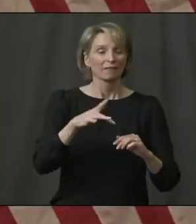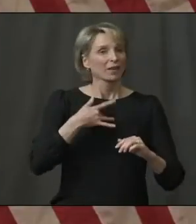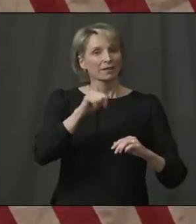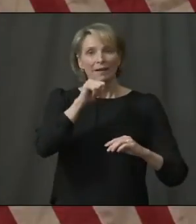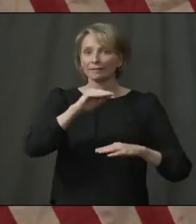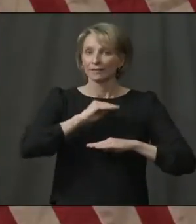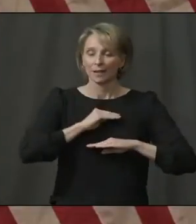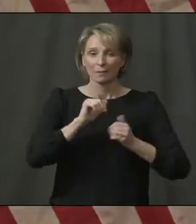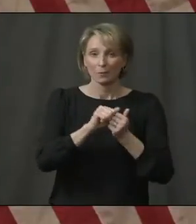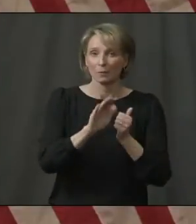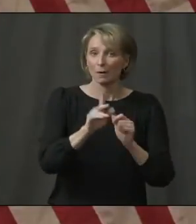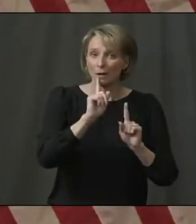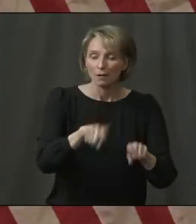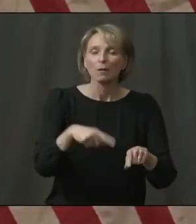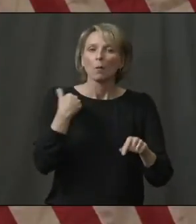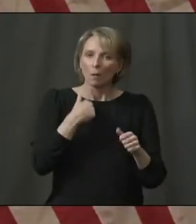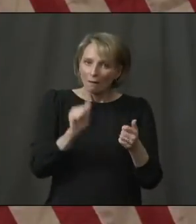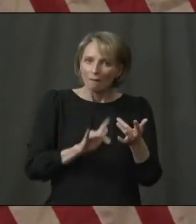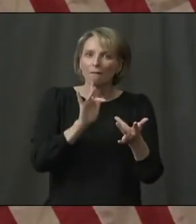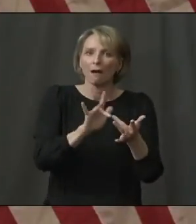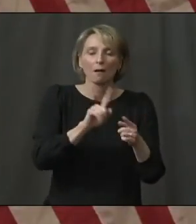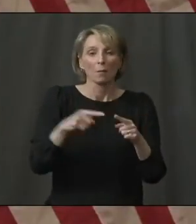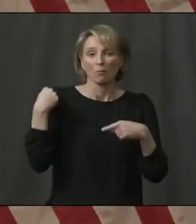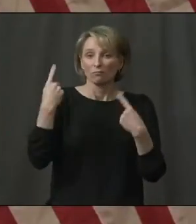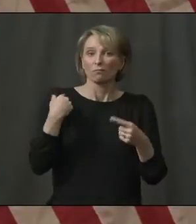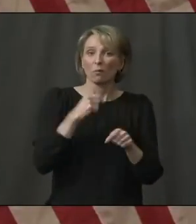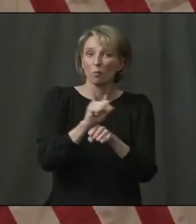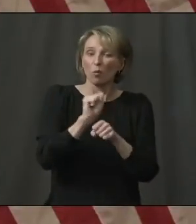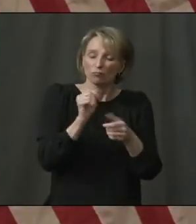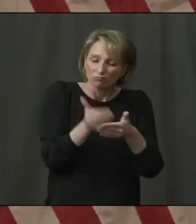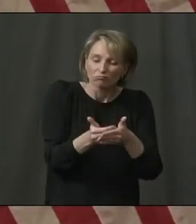need. But we have been working closely with them.